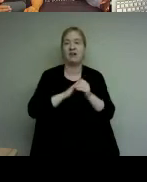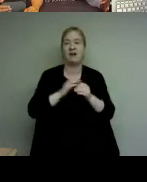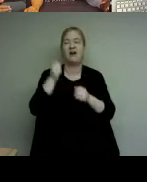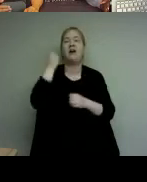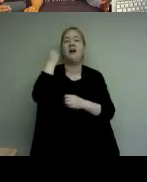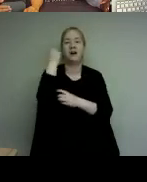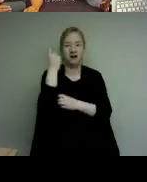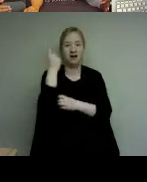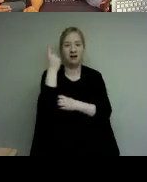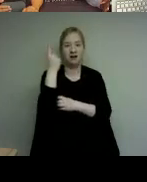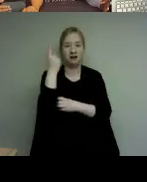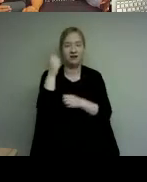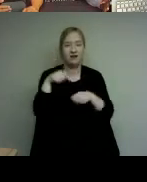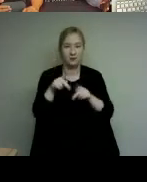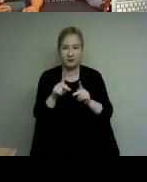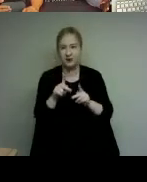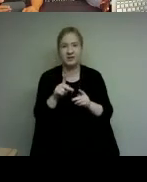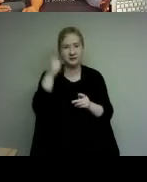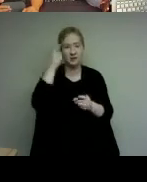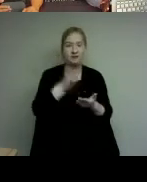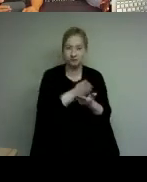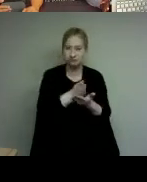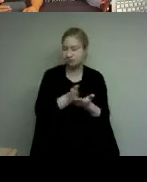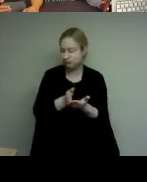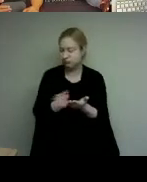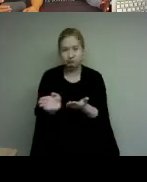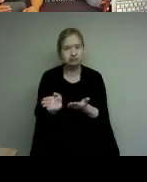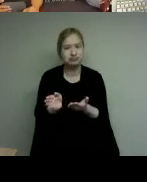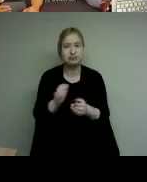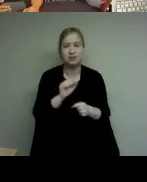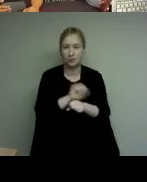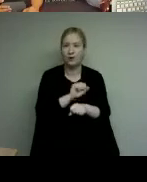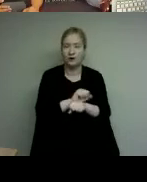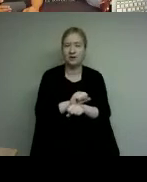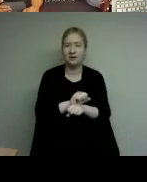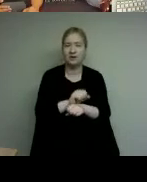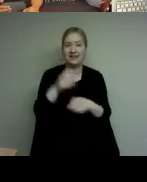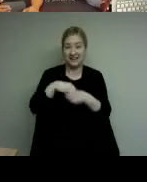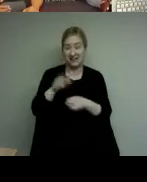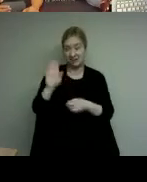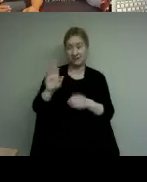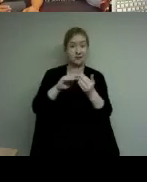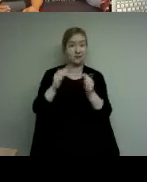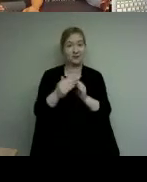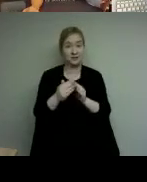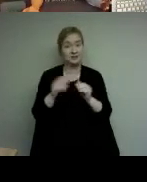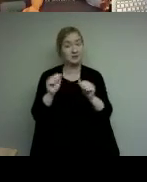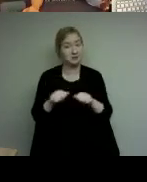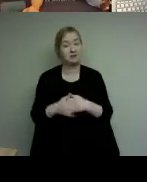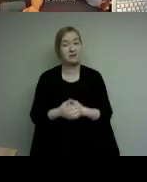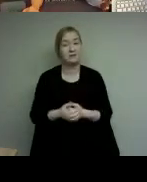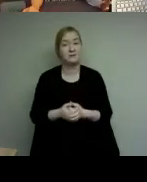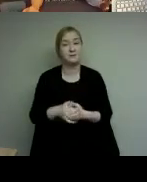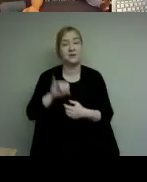about the different construction work that's going on in their community when jennifer